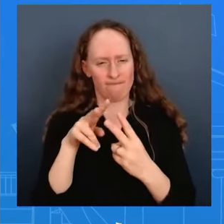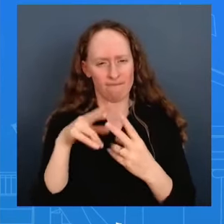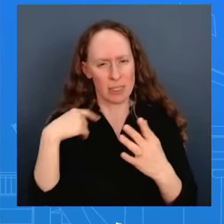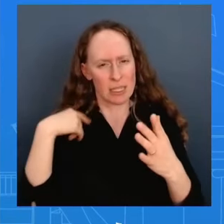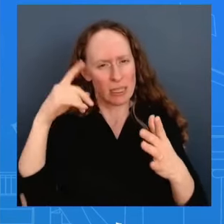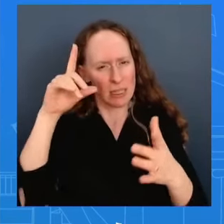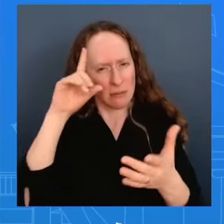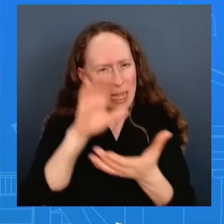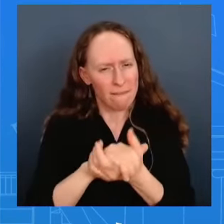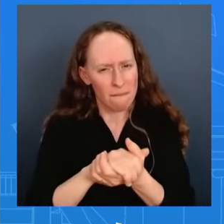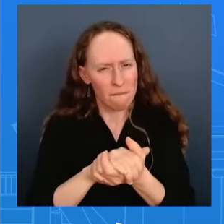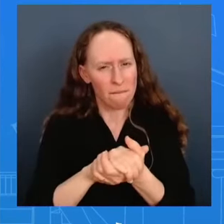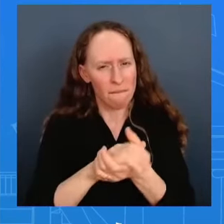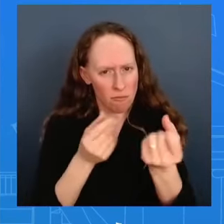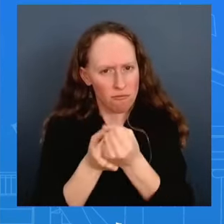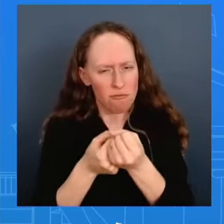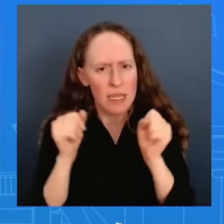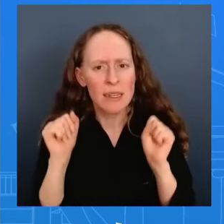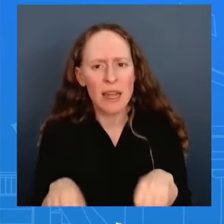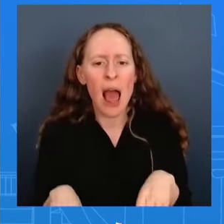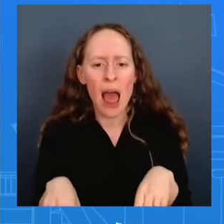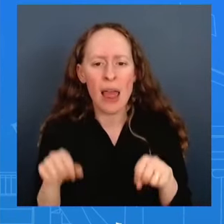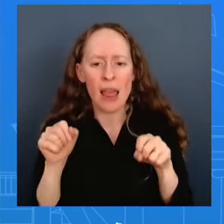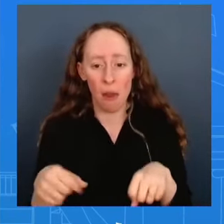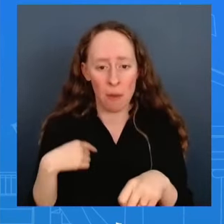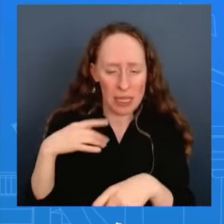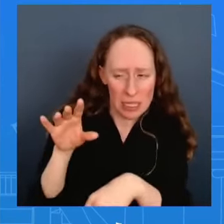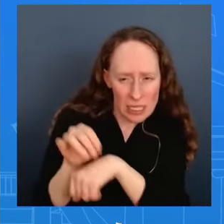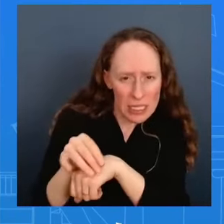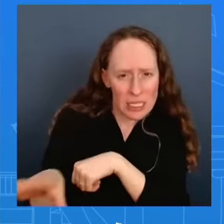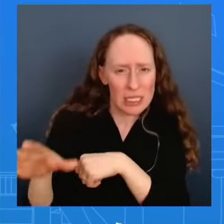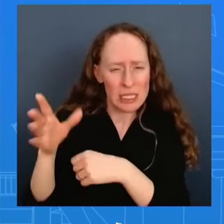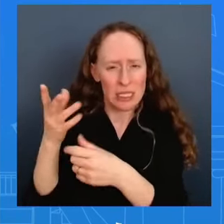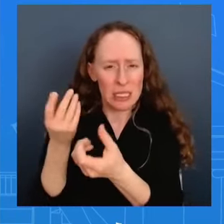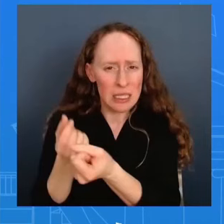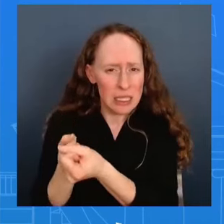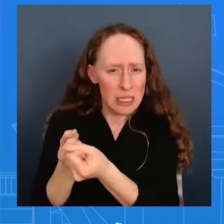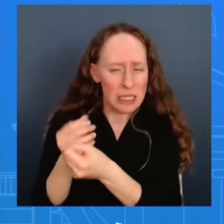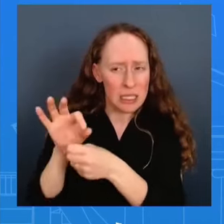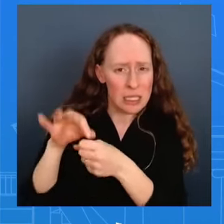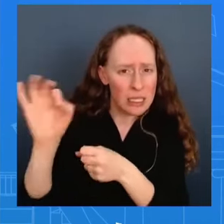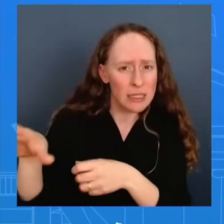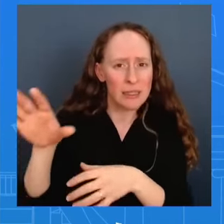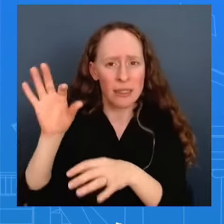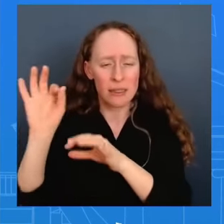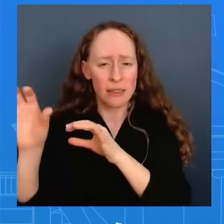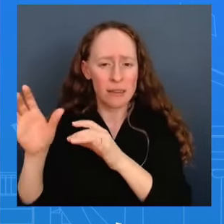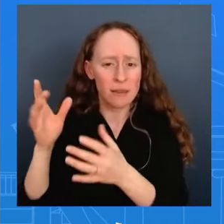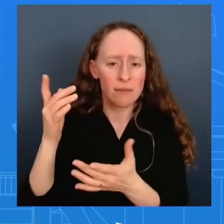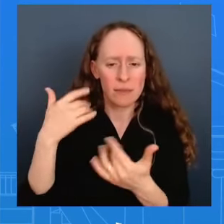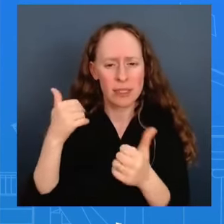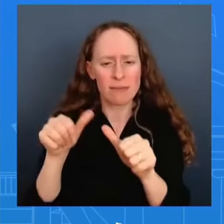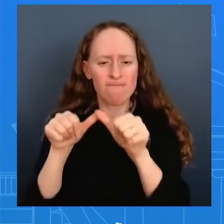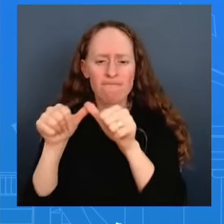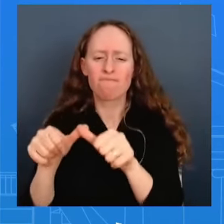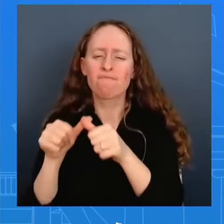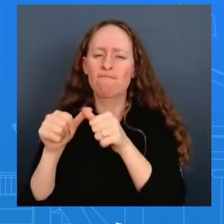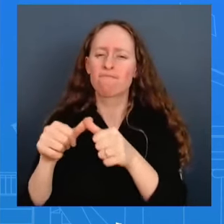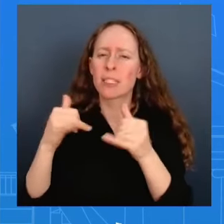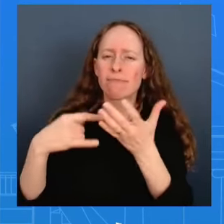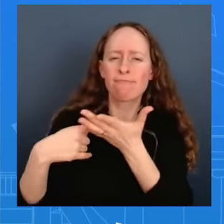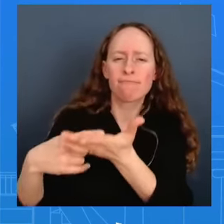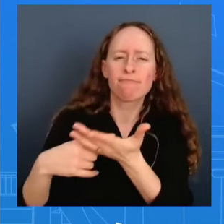uh thoughts on how to move forward with that conversations continue we're going to be very clear about our concerns here